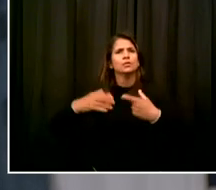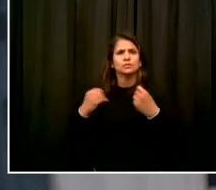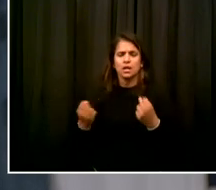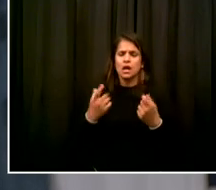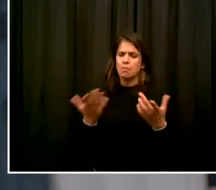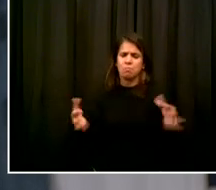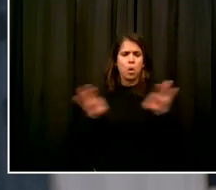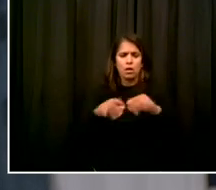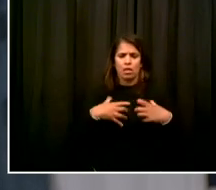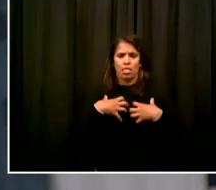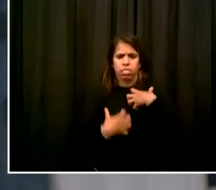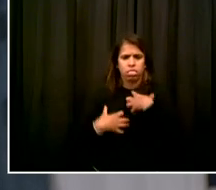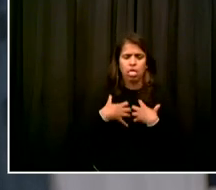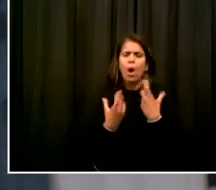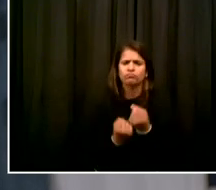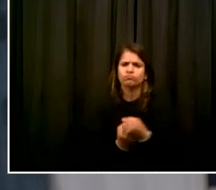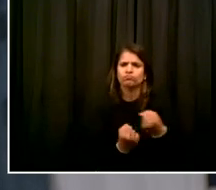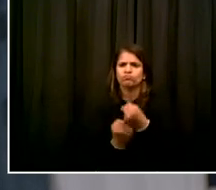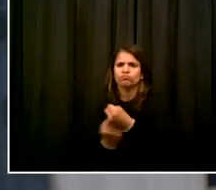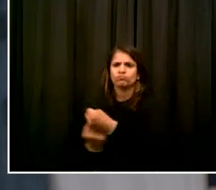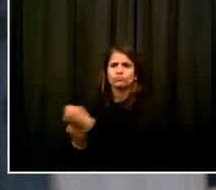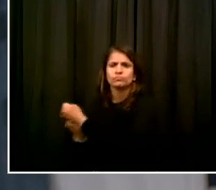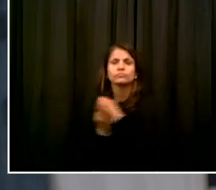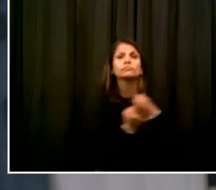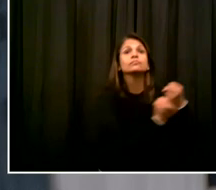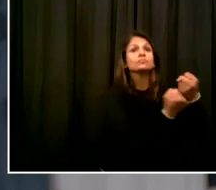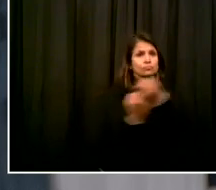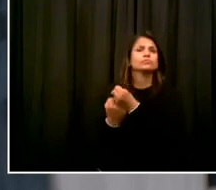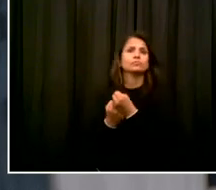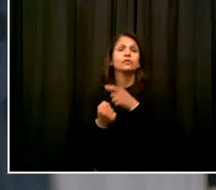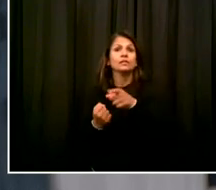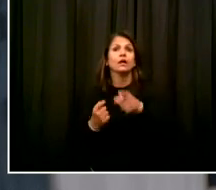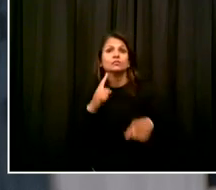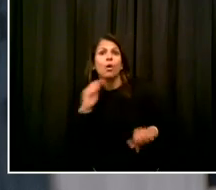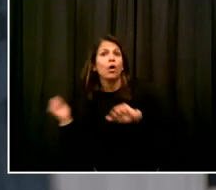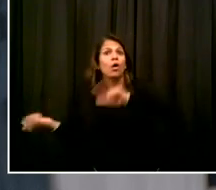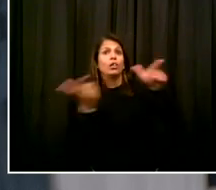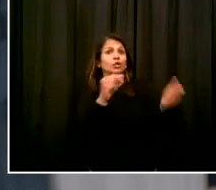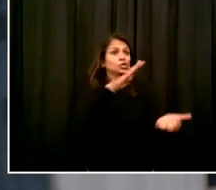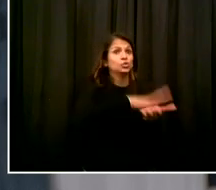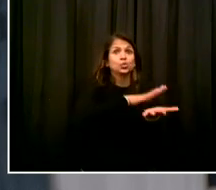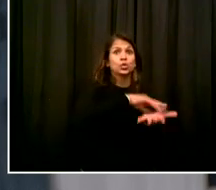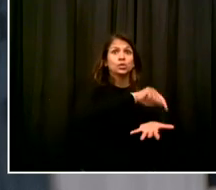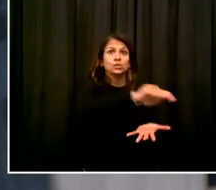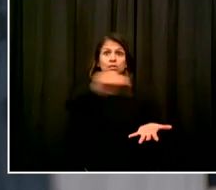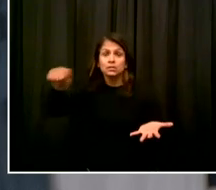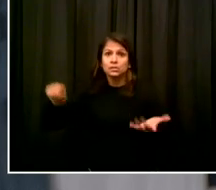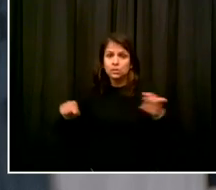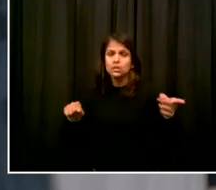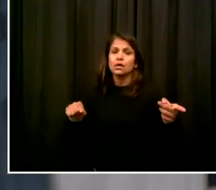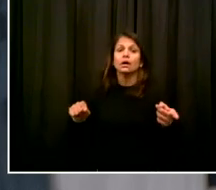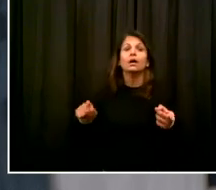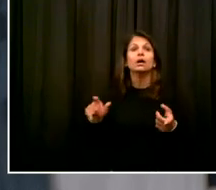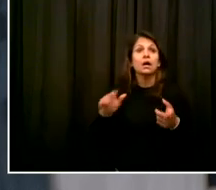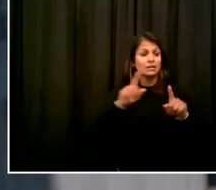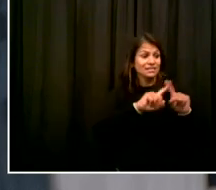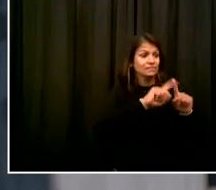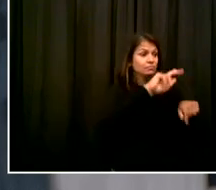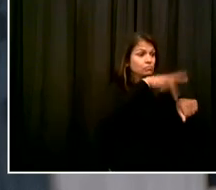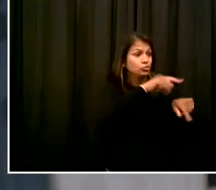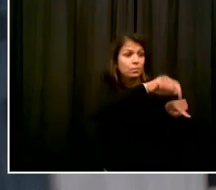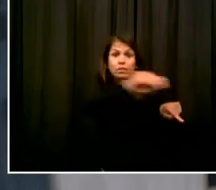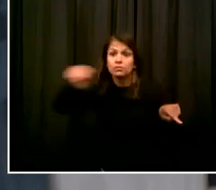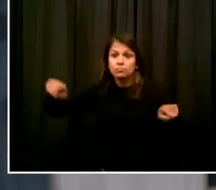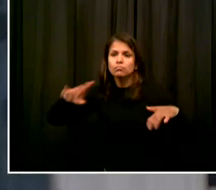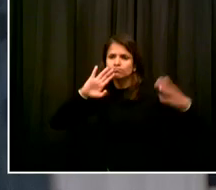entire time I've served as Chancellor and throughout this administration as well. That includes the historic efforts that the Mayor